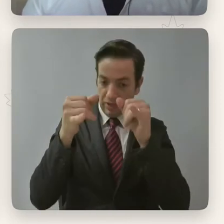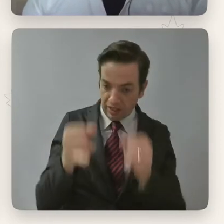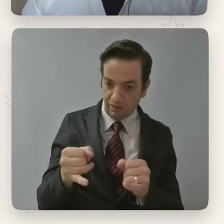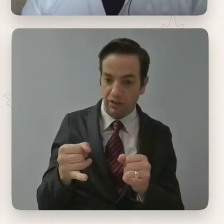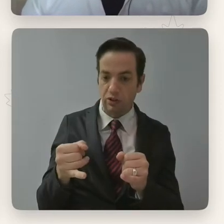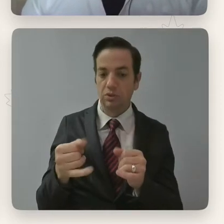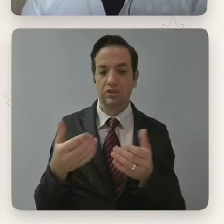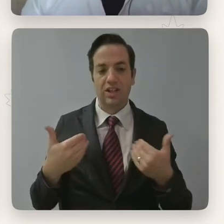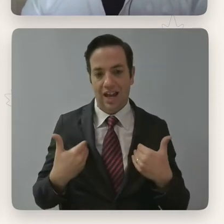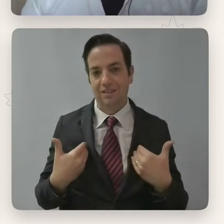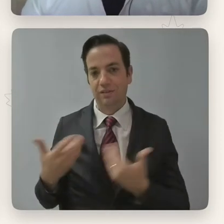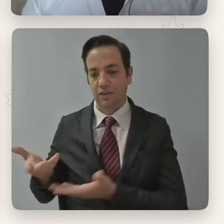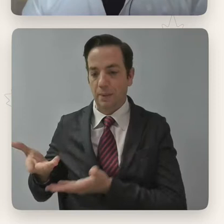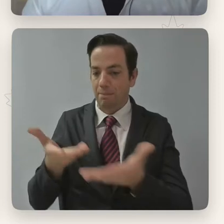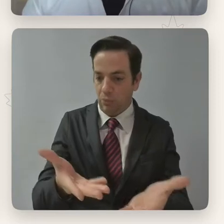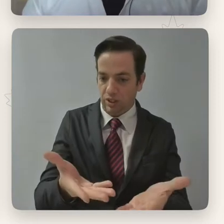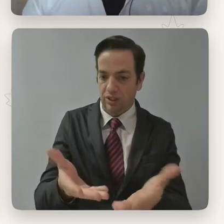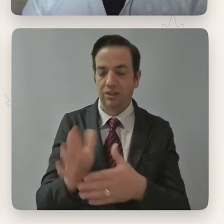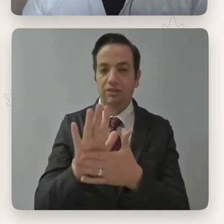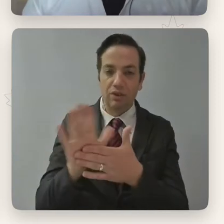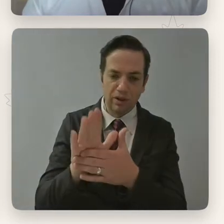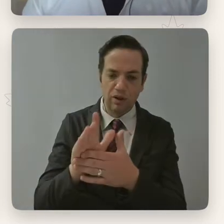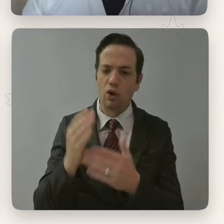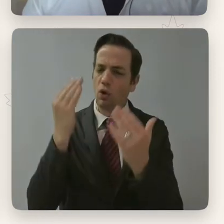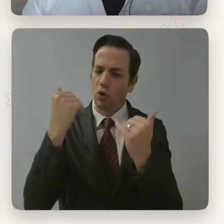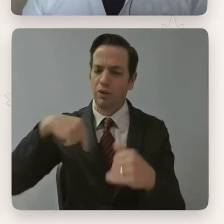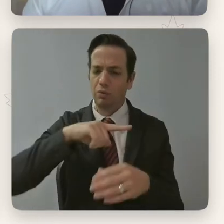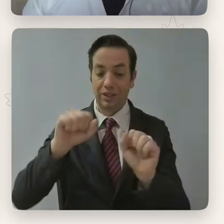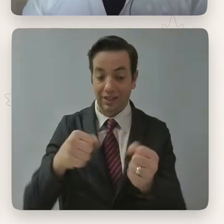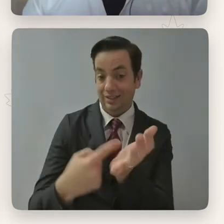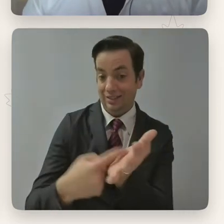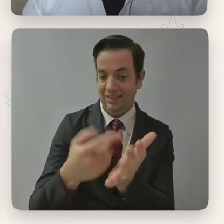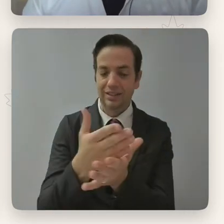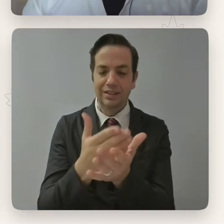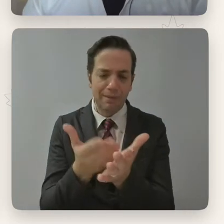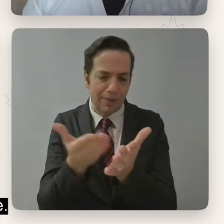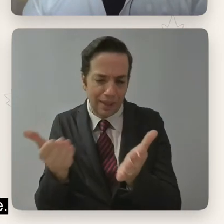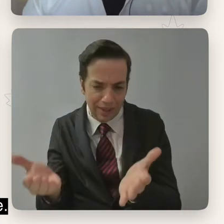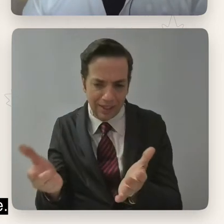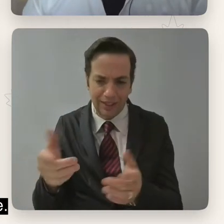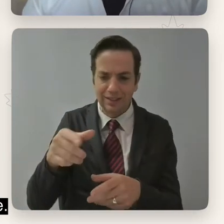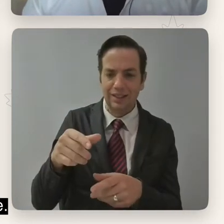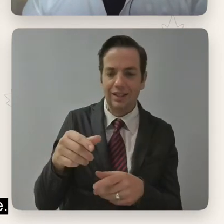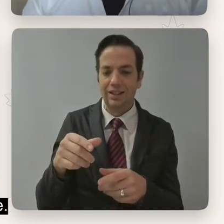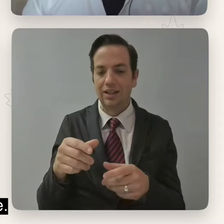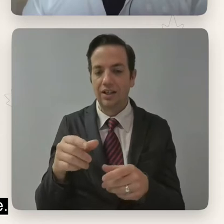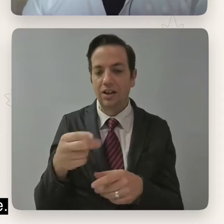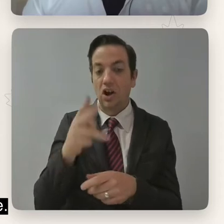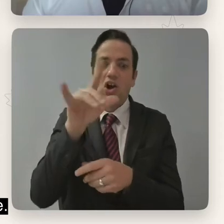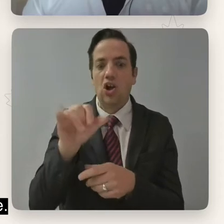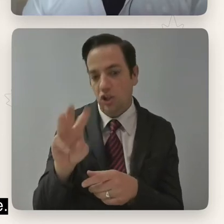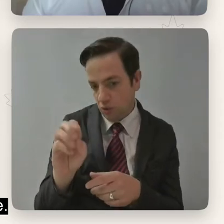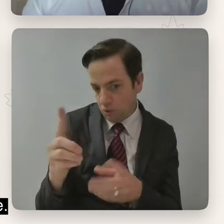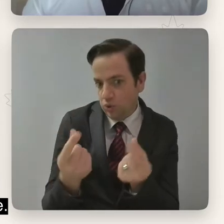hopefully we'll also be identifying some steps that the industry can take to build on some of the great work that this talent has already been doing, as well as to make some new